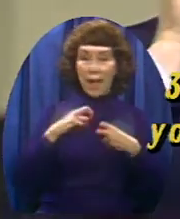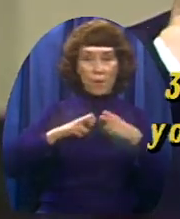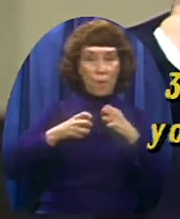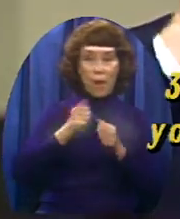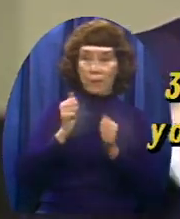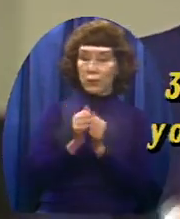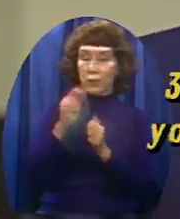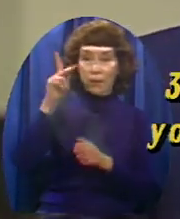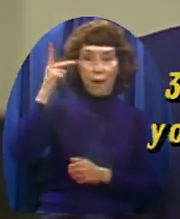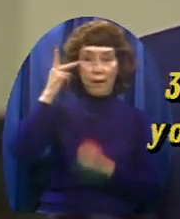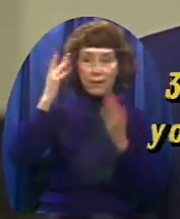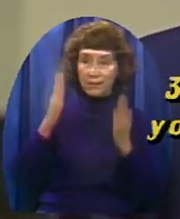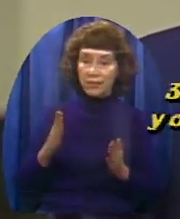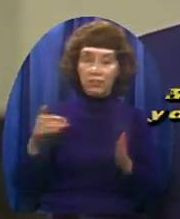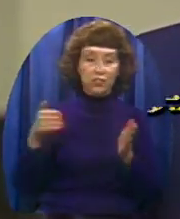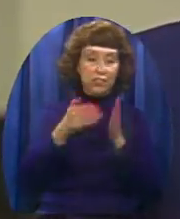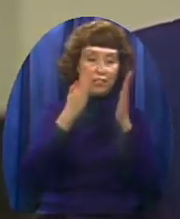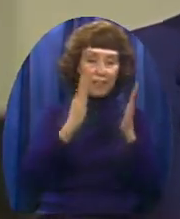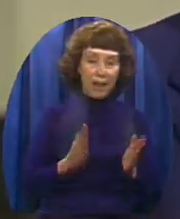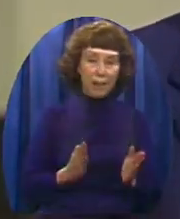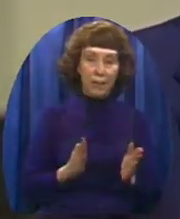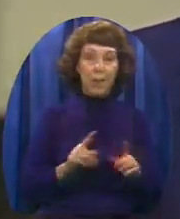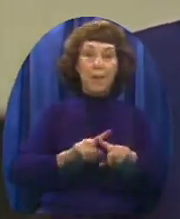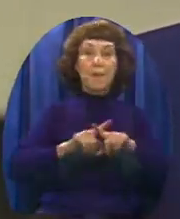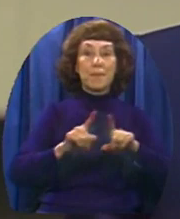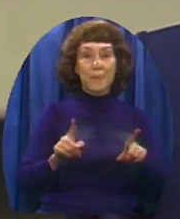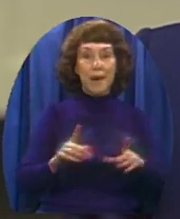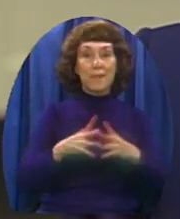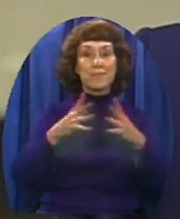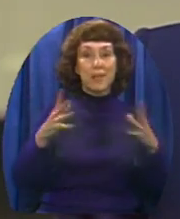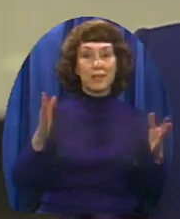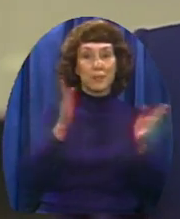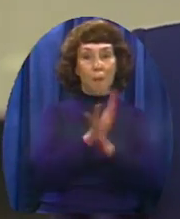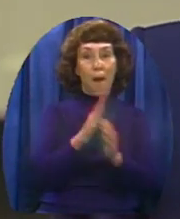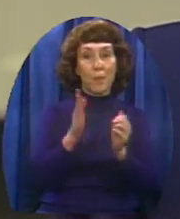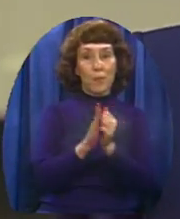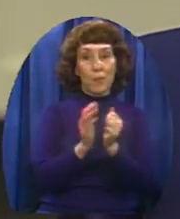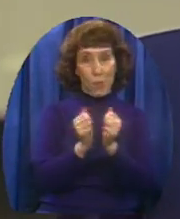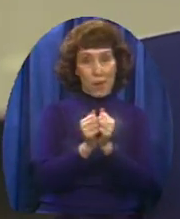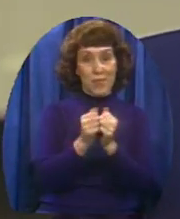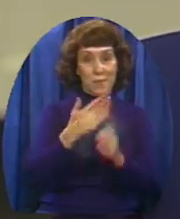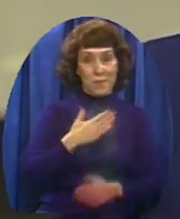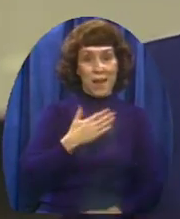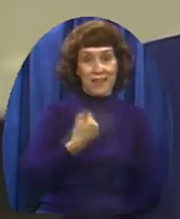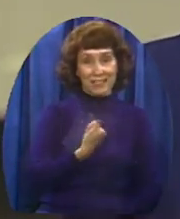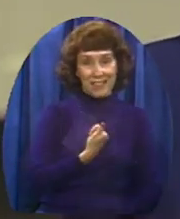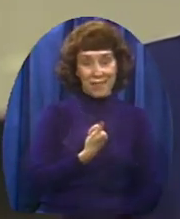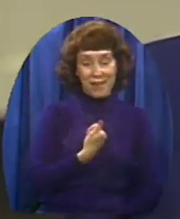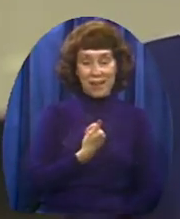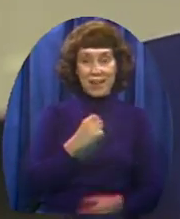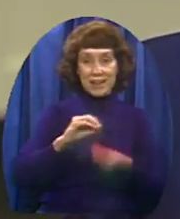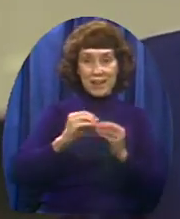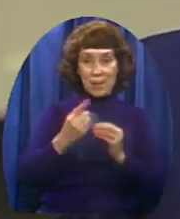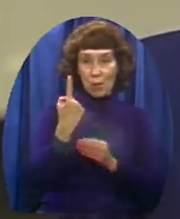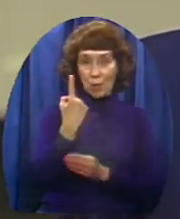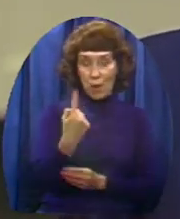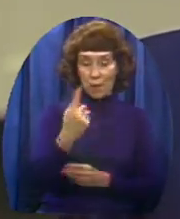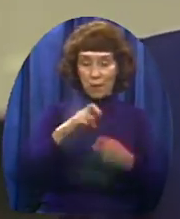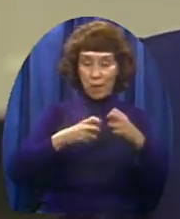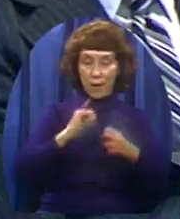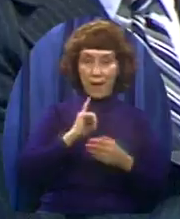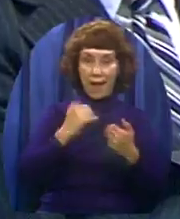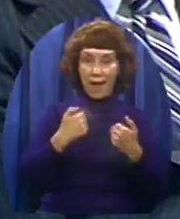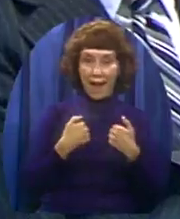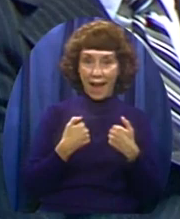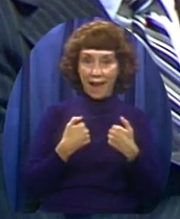neighbors as I do with me Now I don't know if you have that problem or not But the number one problem I have Is the fellow I shave every morning